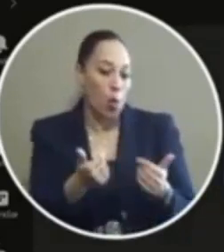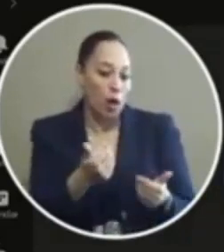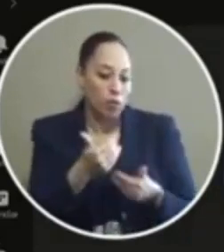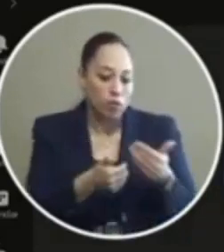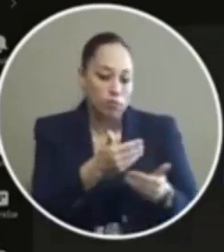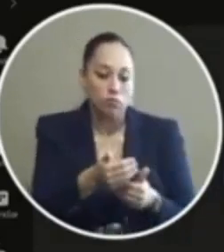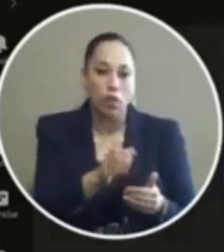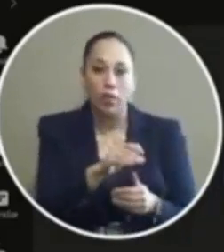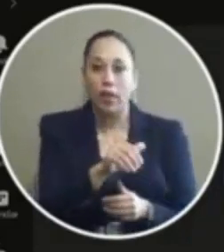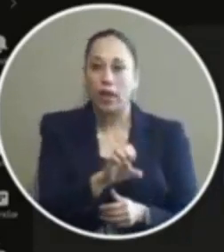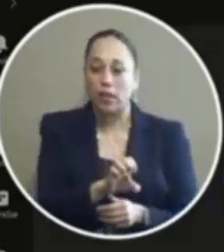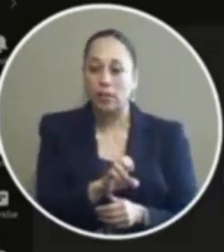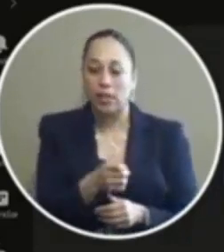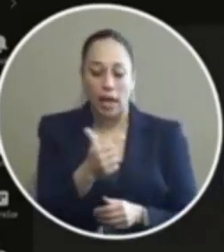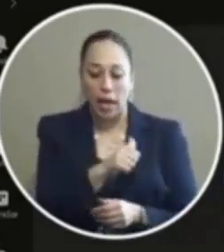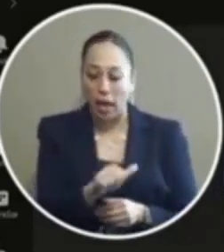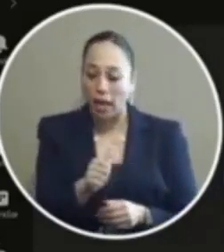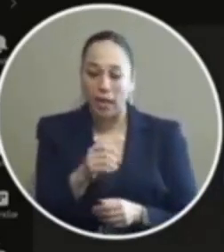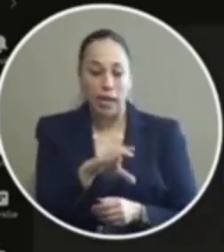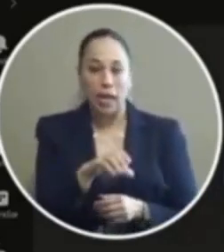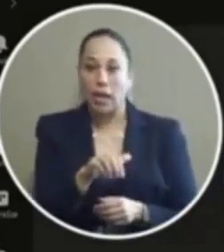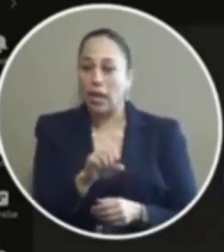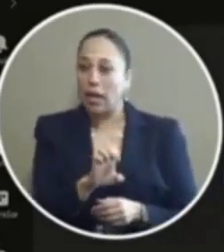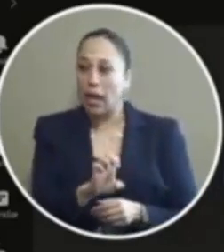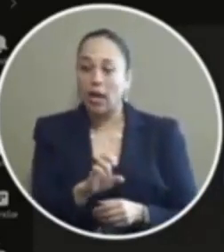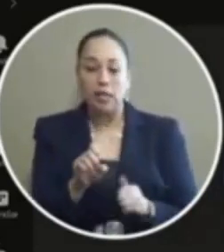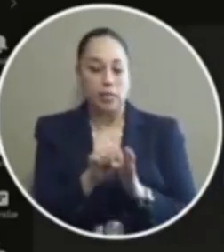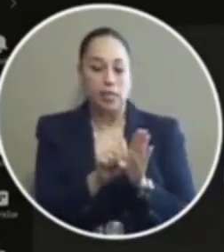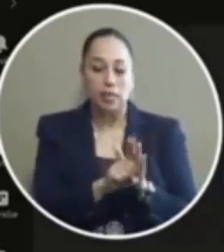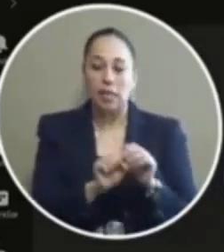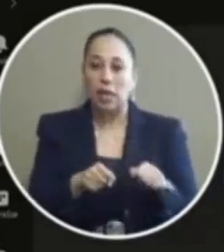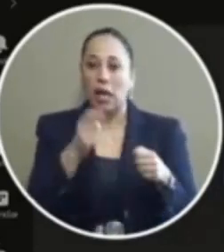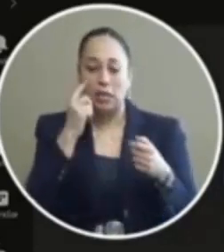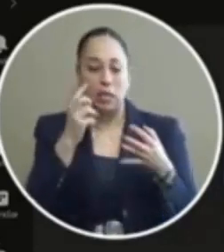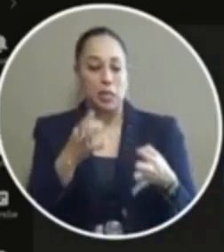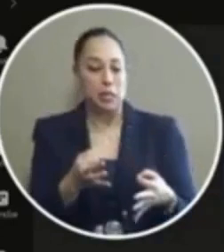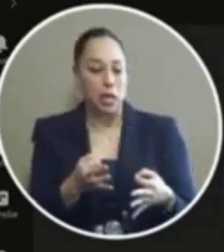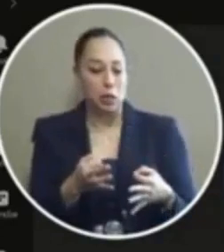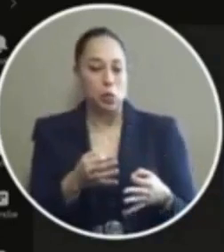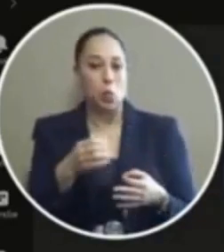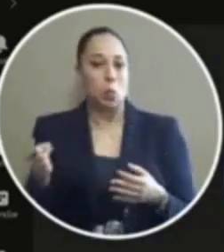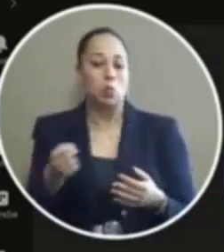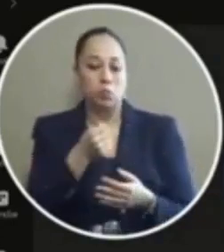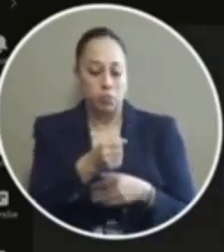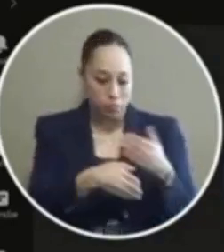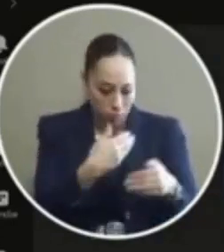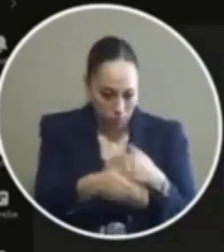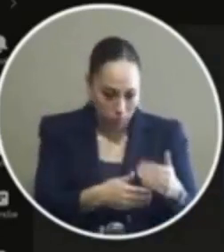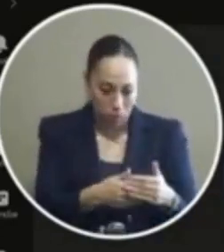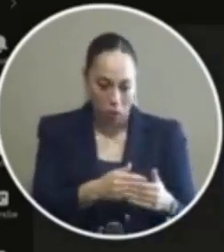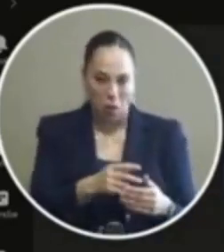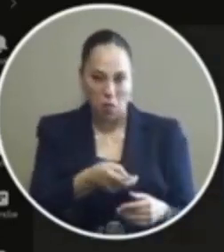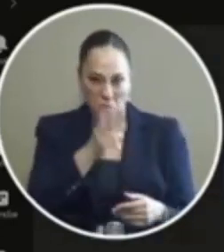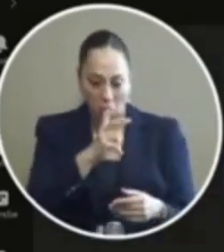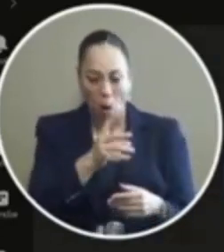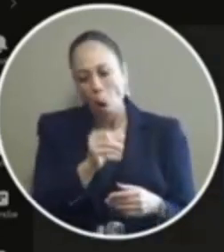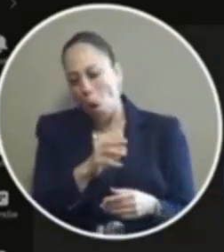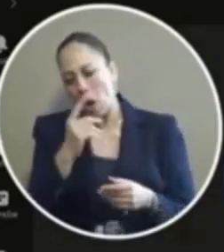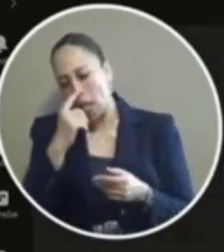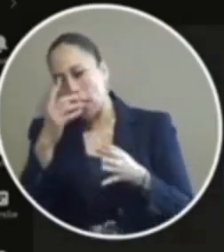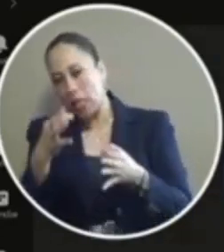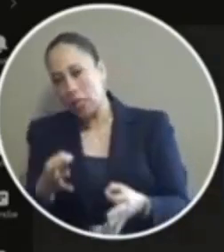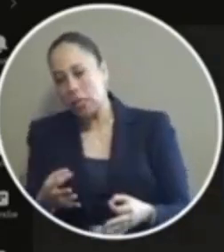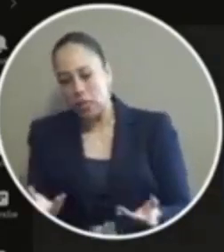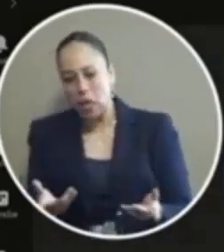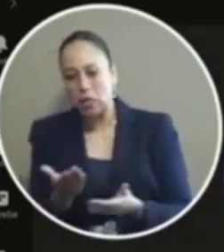case I mean in any given case the state could decide to prosecute vigorously or they could decide to